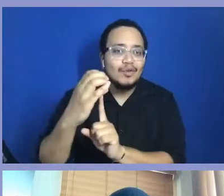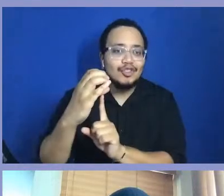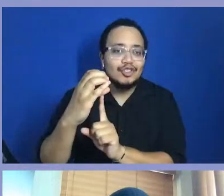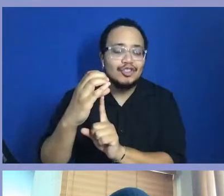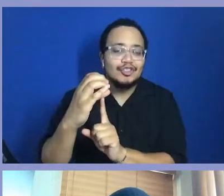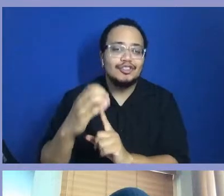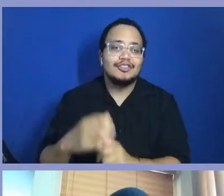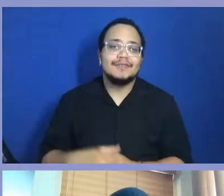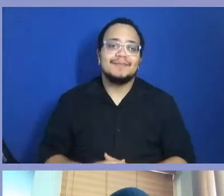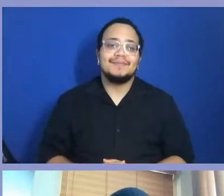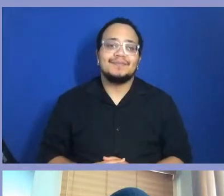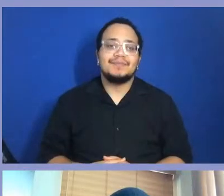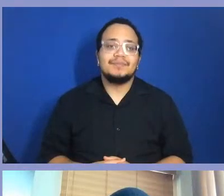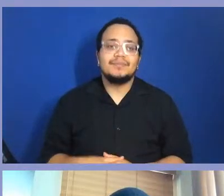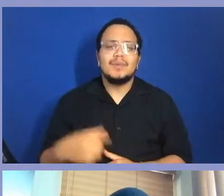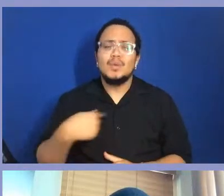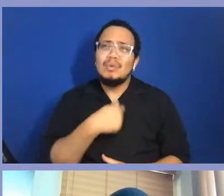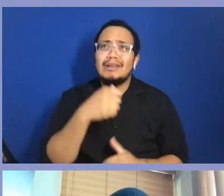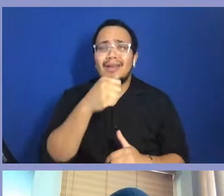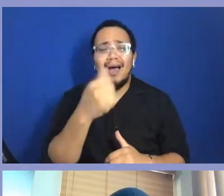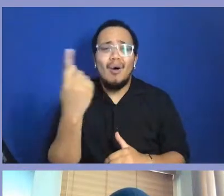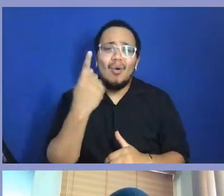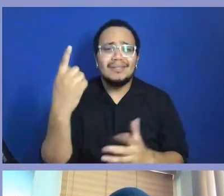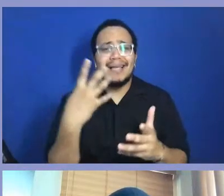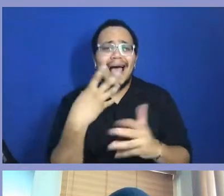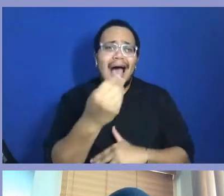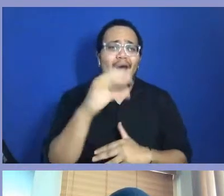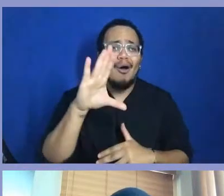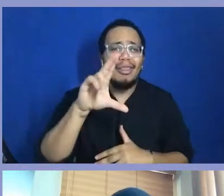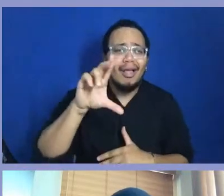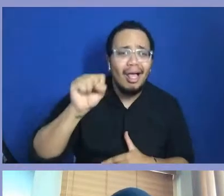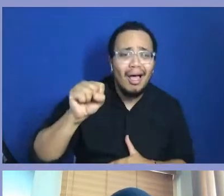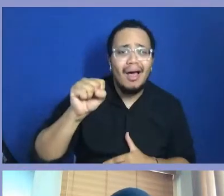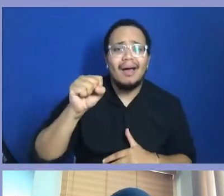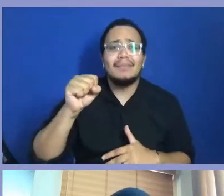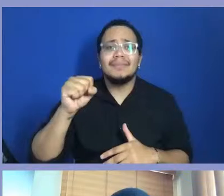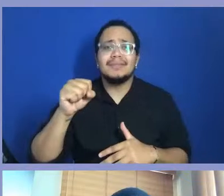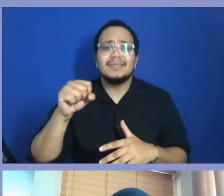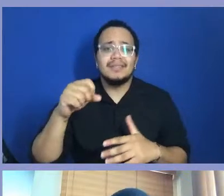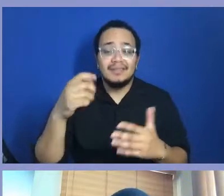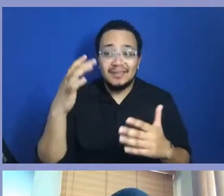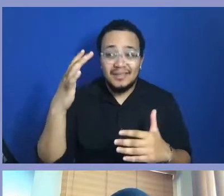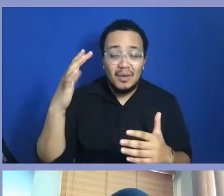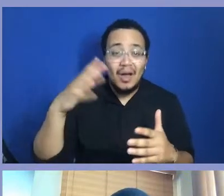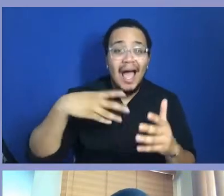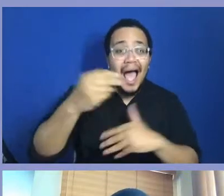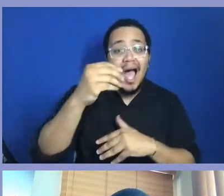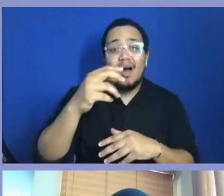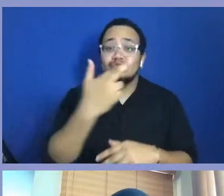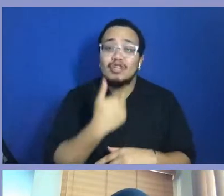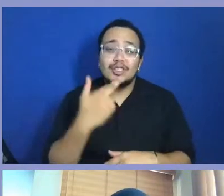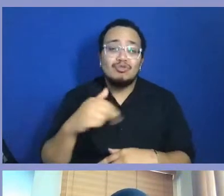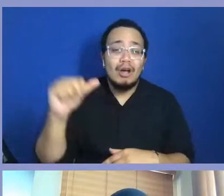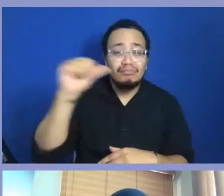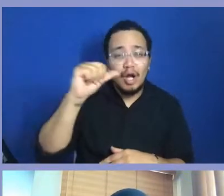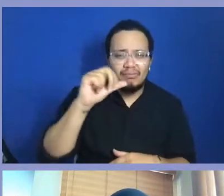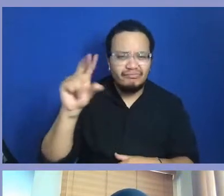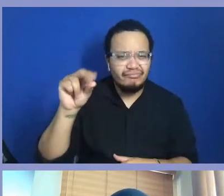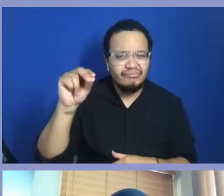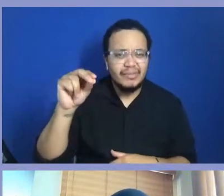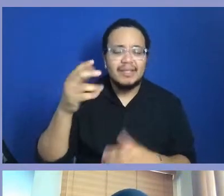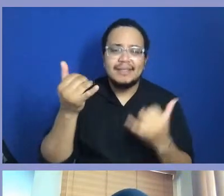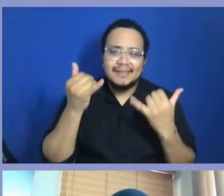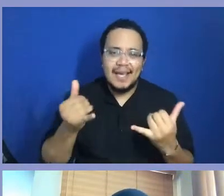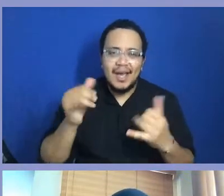We're not going to the clubs. We're not hanging out all night because of the pandemic. Believe me, when we get